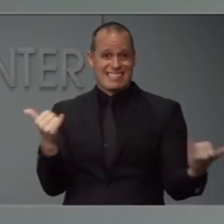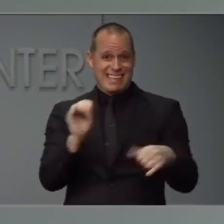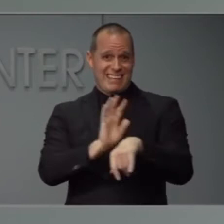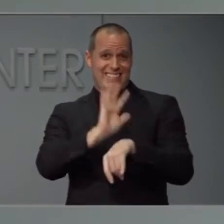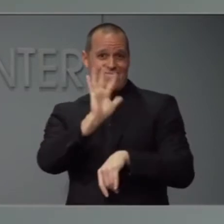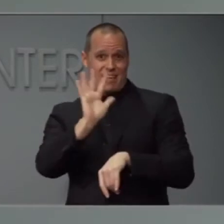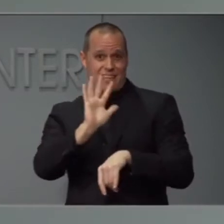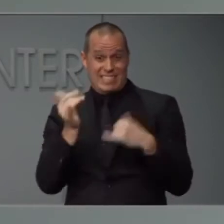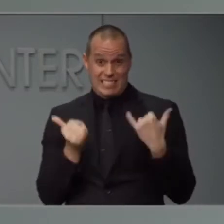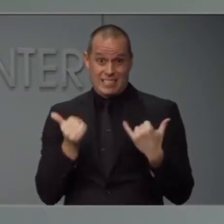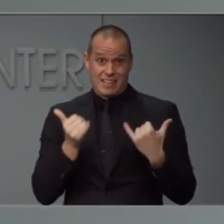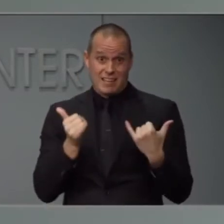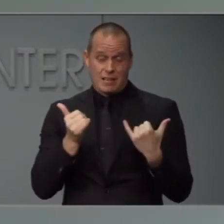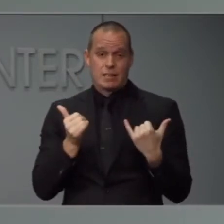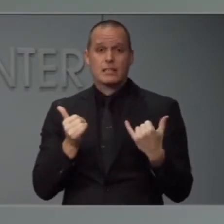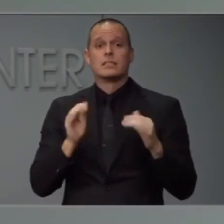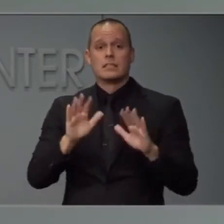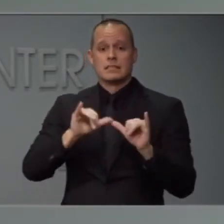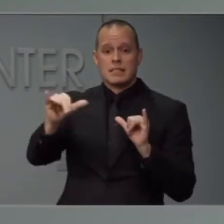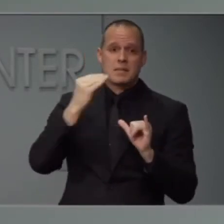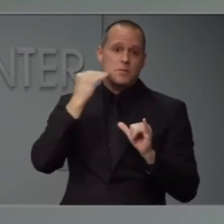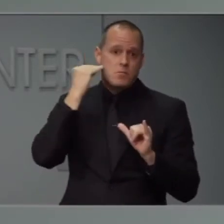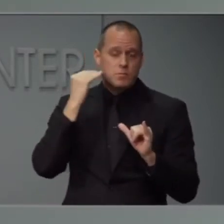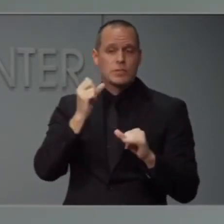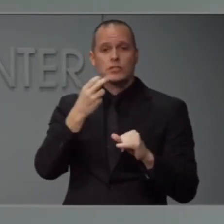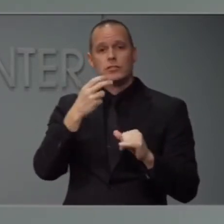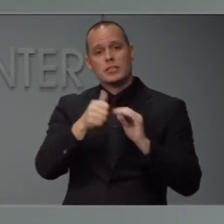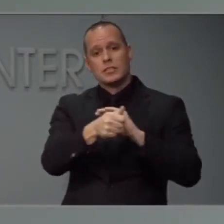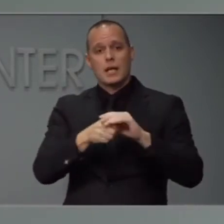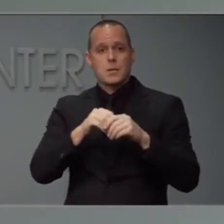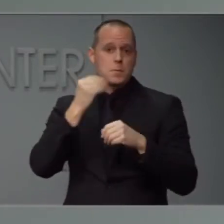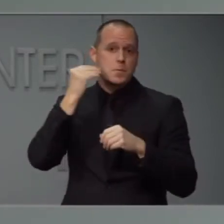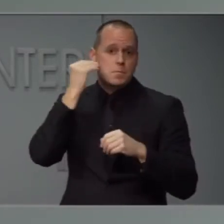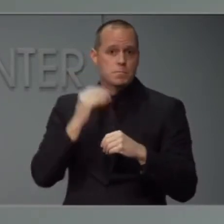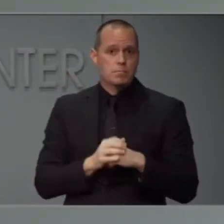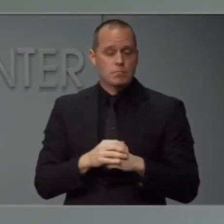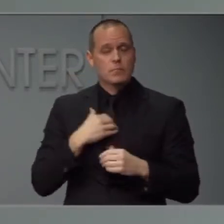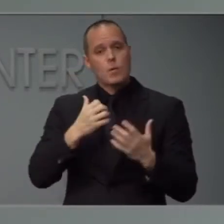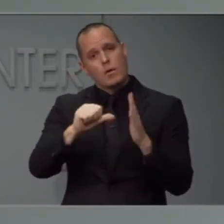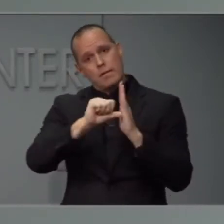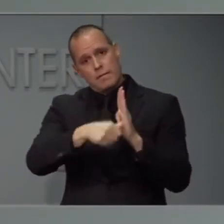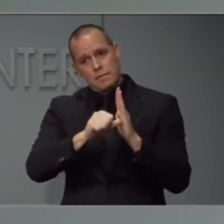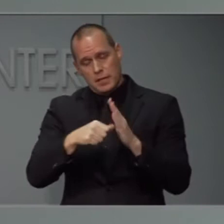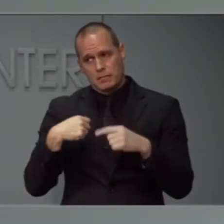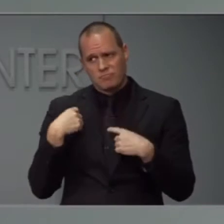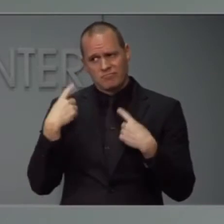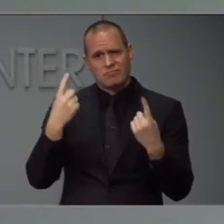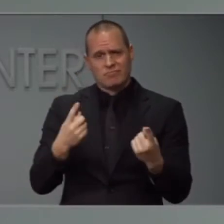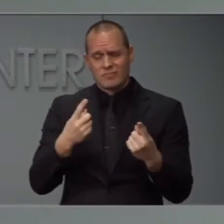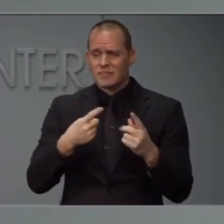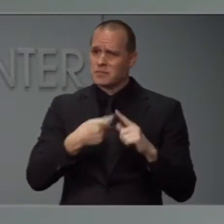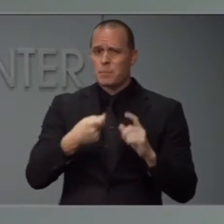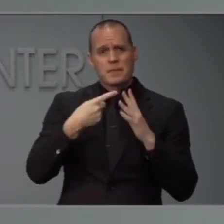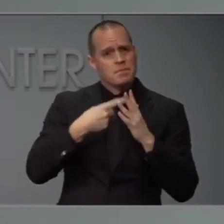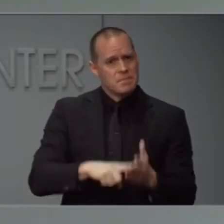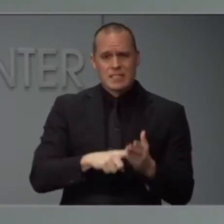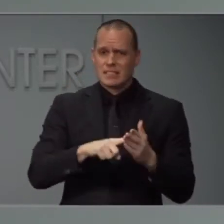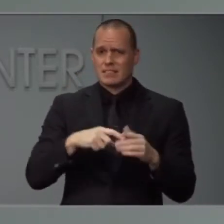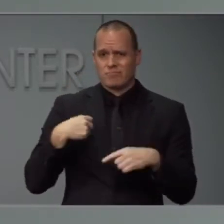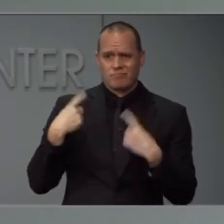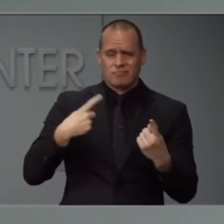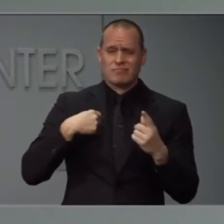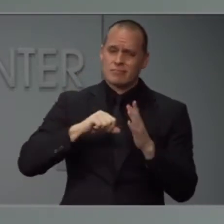today. I want to reemphasize, as we've been talking about throughout this beginning of this crisis,